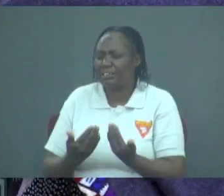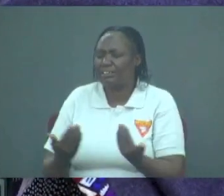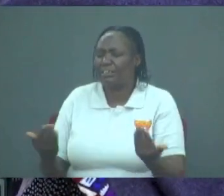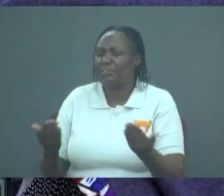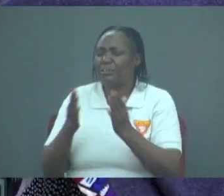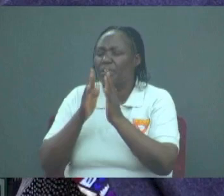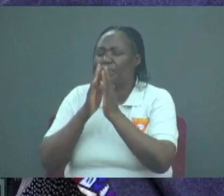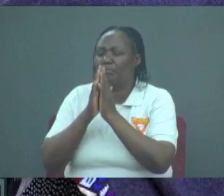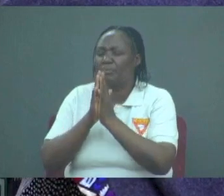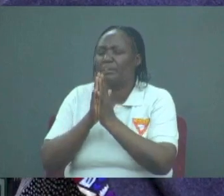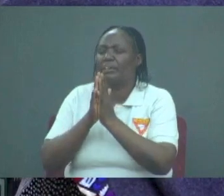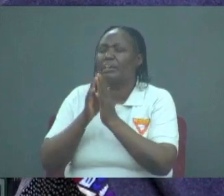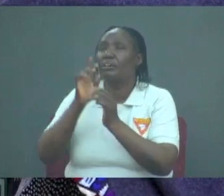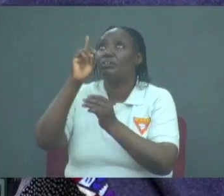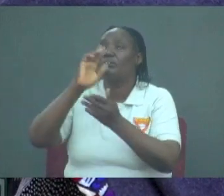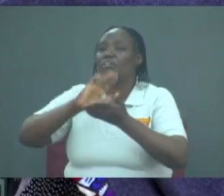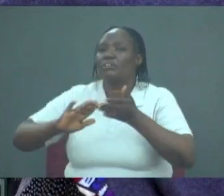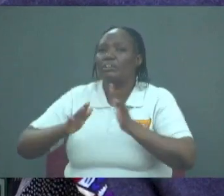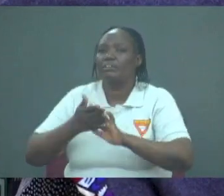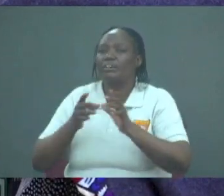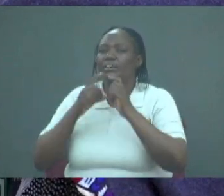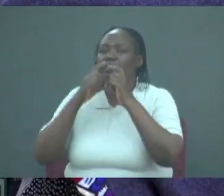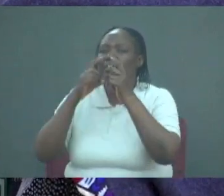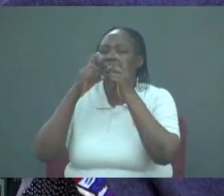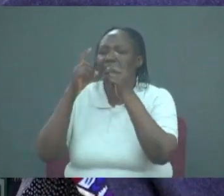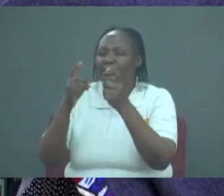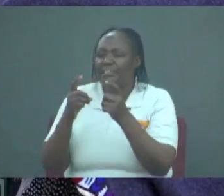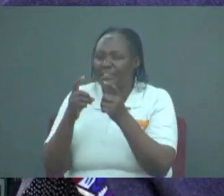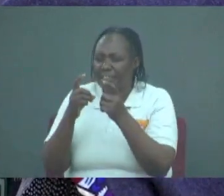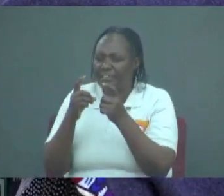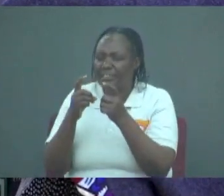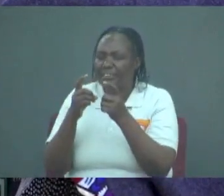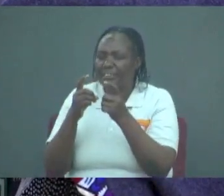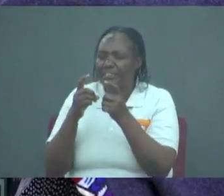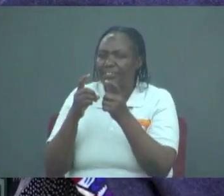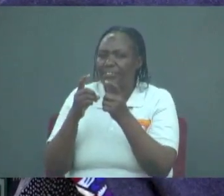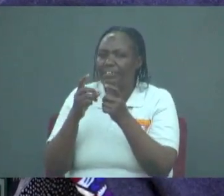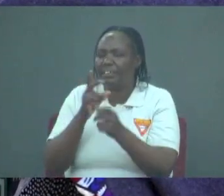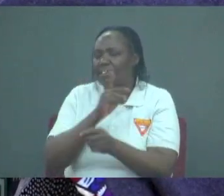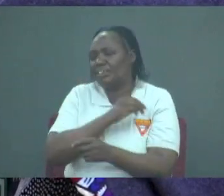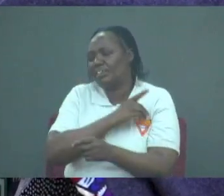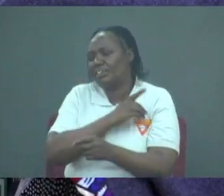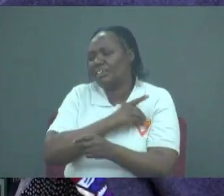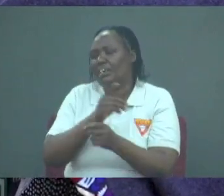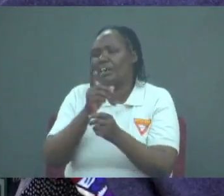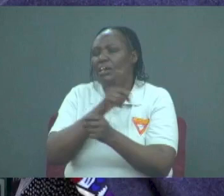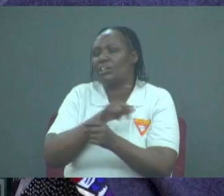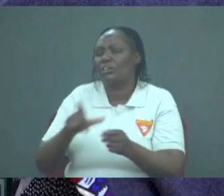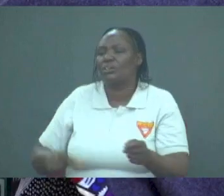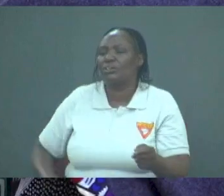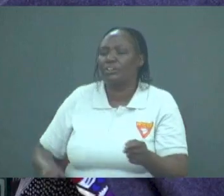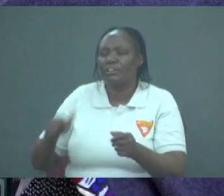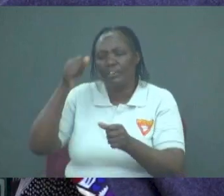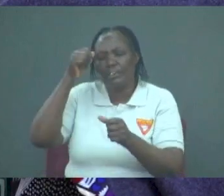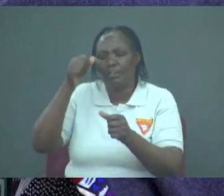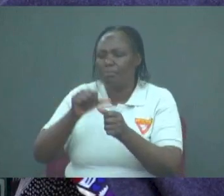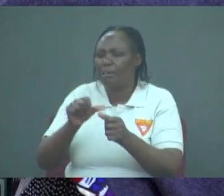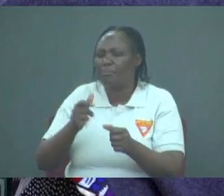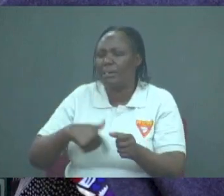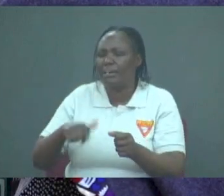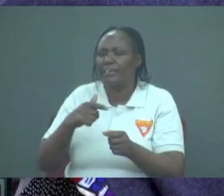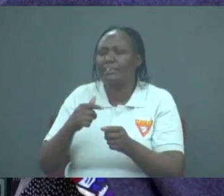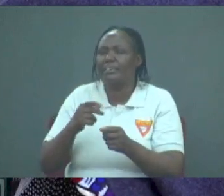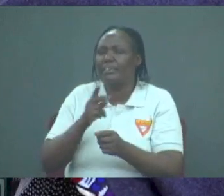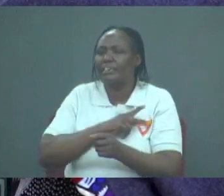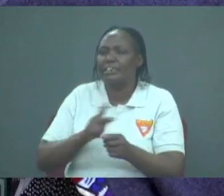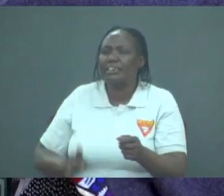may you forgive us our sins forgive us our trespasses dear Lord and remember us into your kingdom as young children